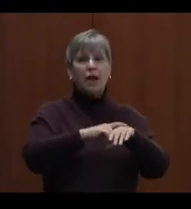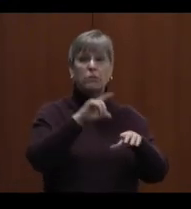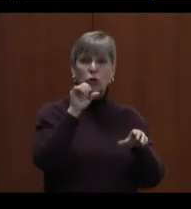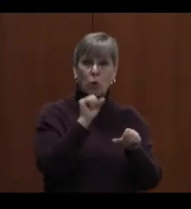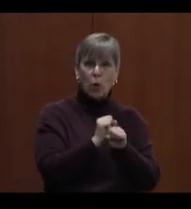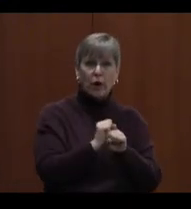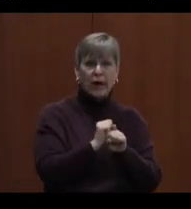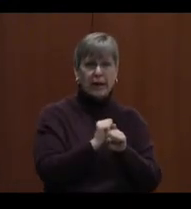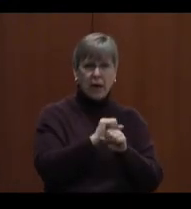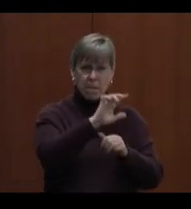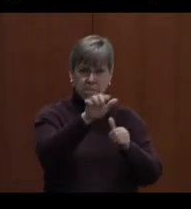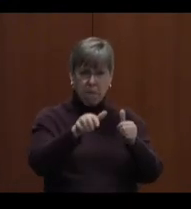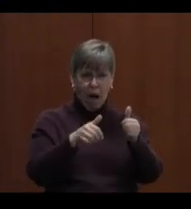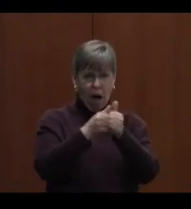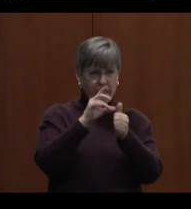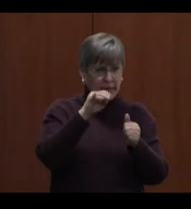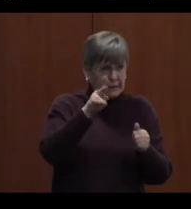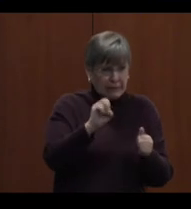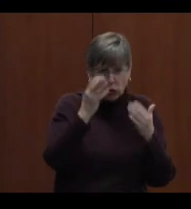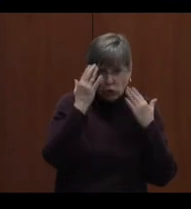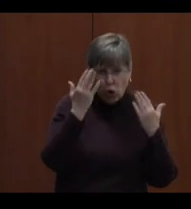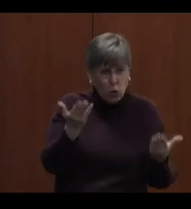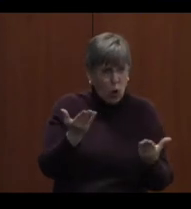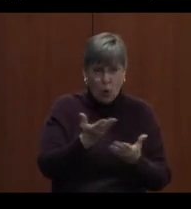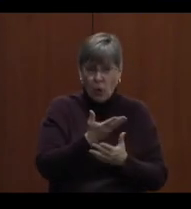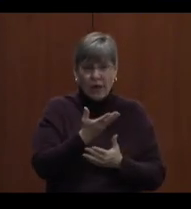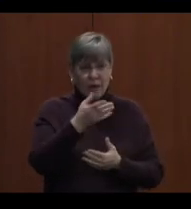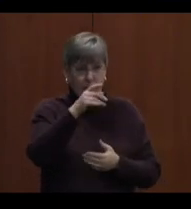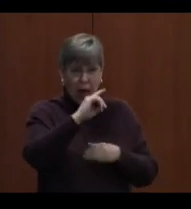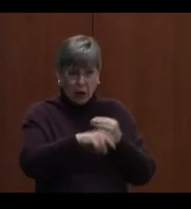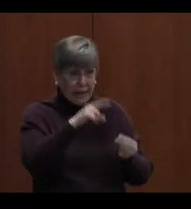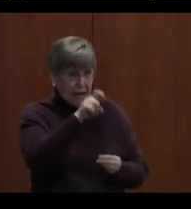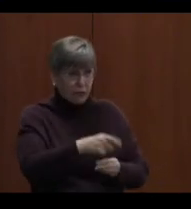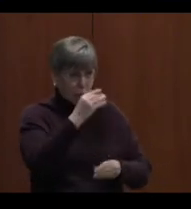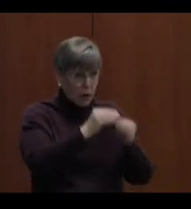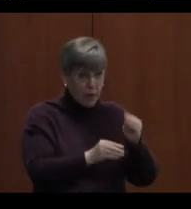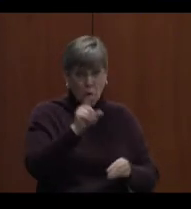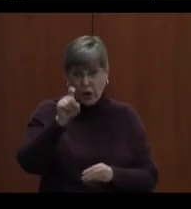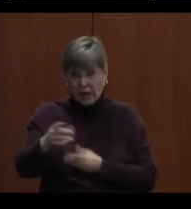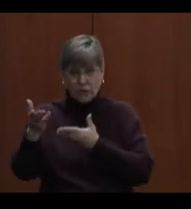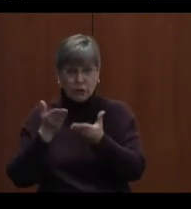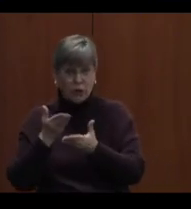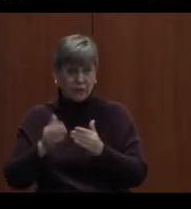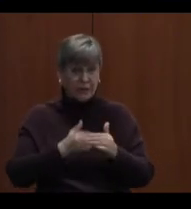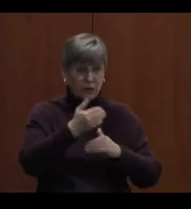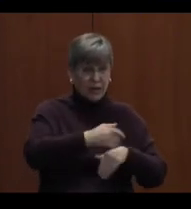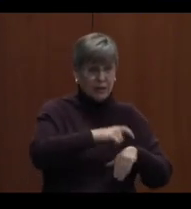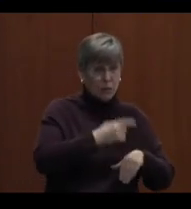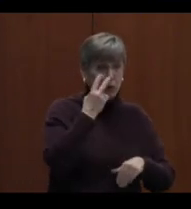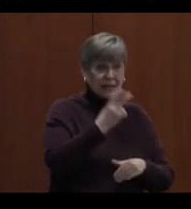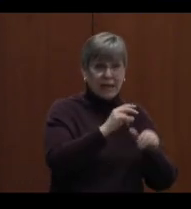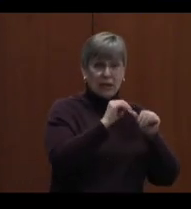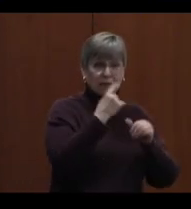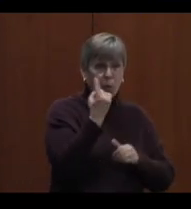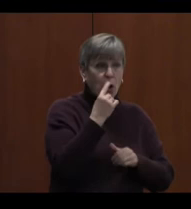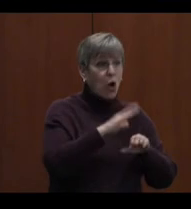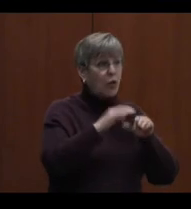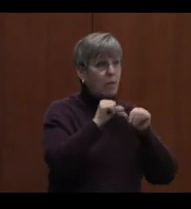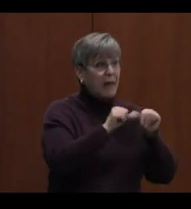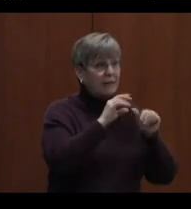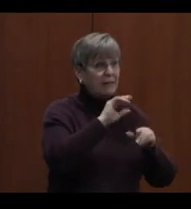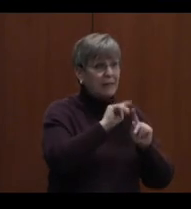working in the background and you never know what needed repaired or serviced. The next time you see one of the maintenance teams say hello,